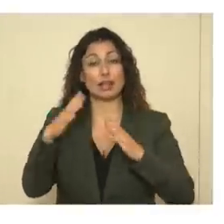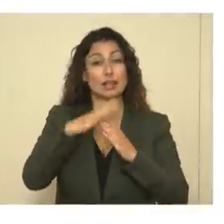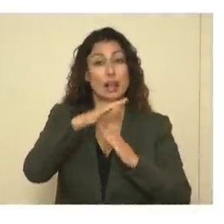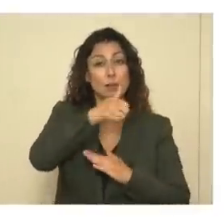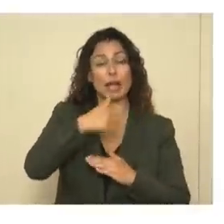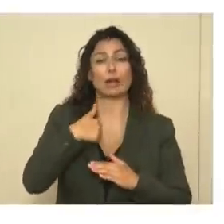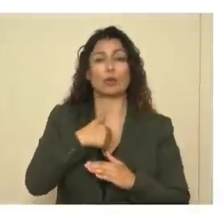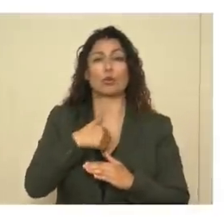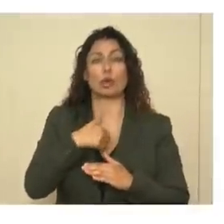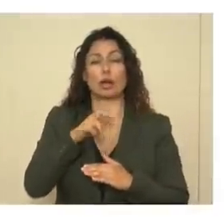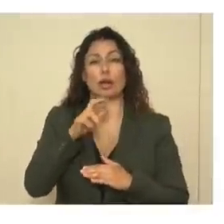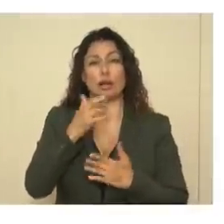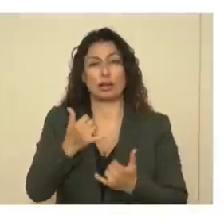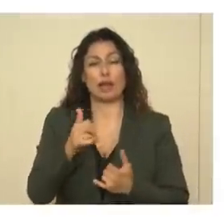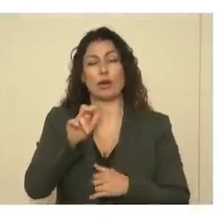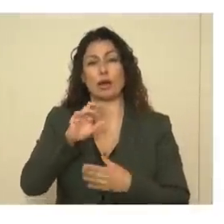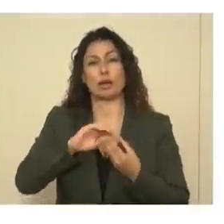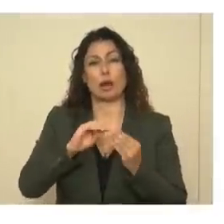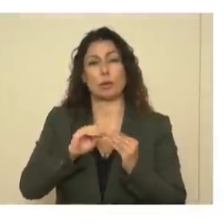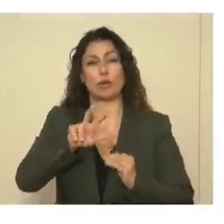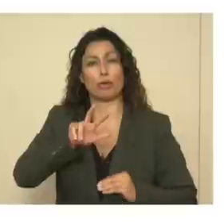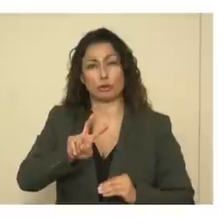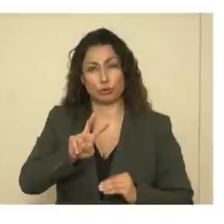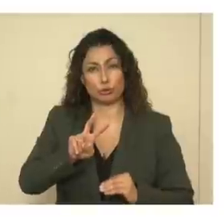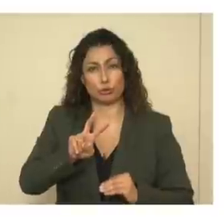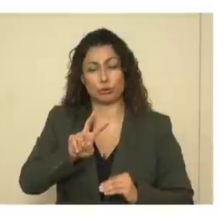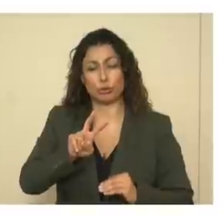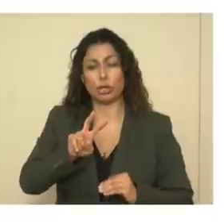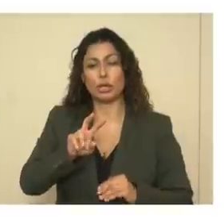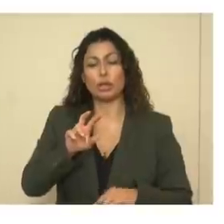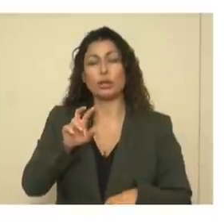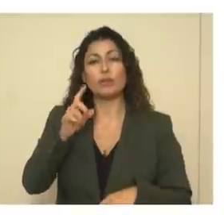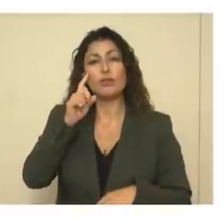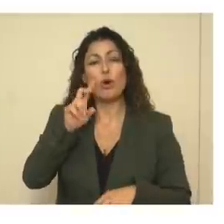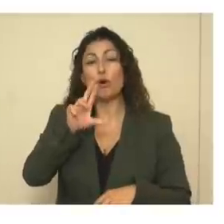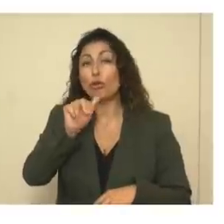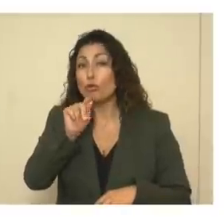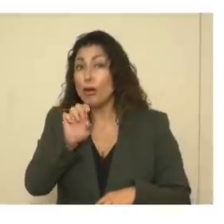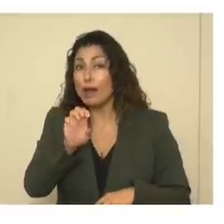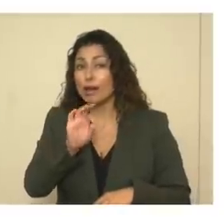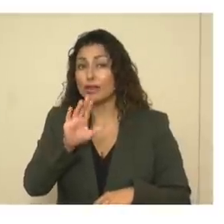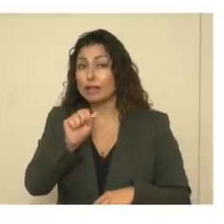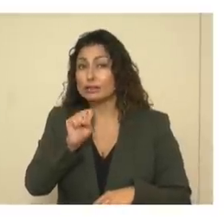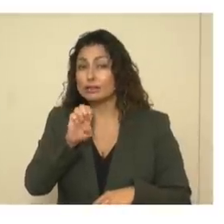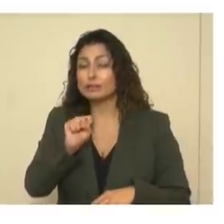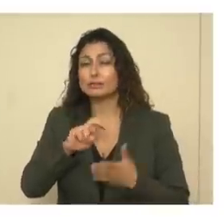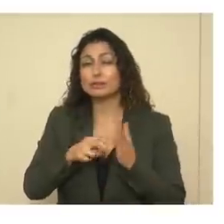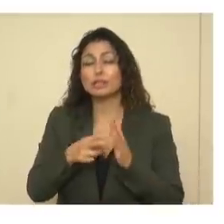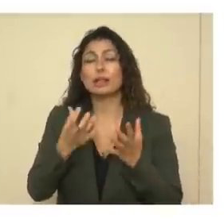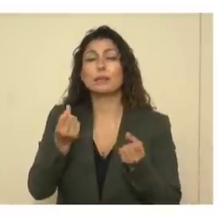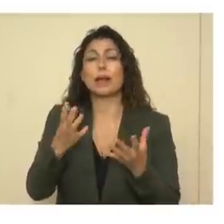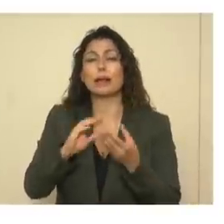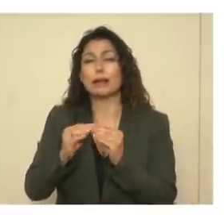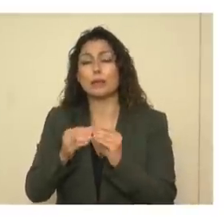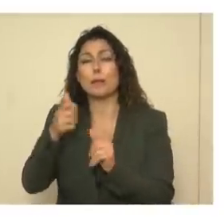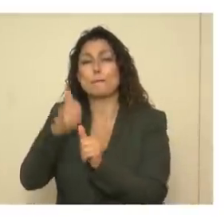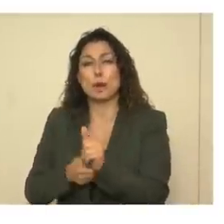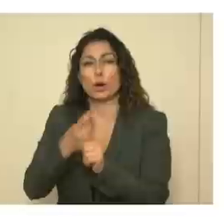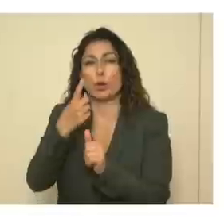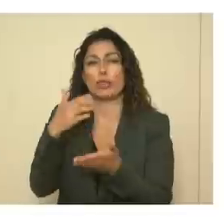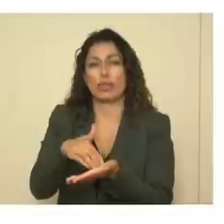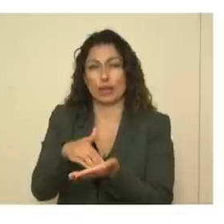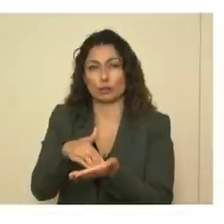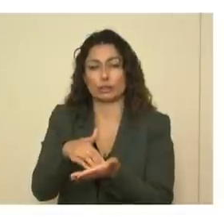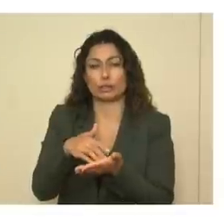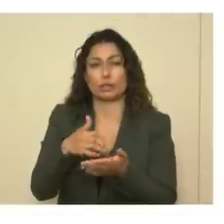10, we ranked number 32 in terms of the rate of cases, number of cases per 1,000 residents in nursing